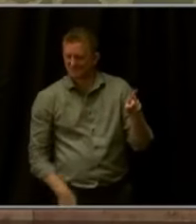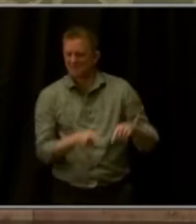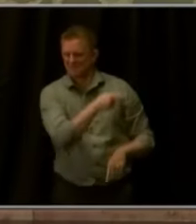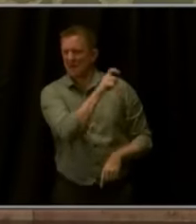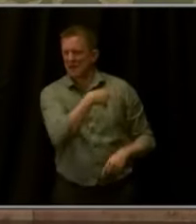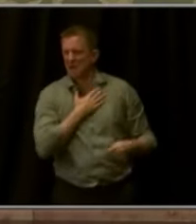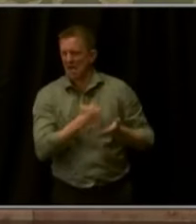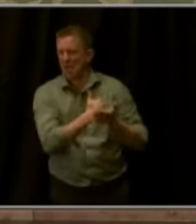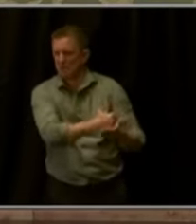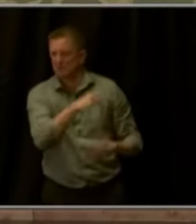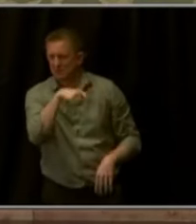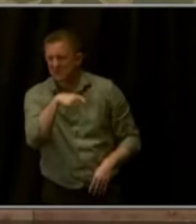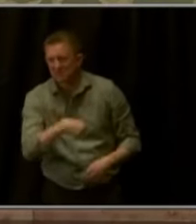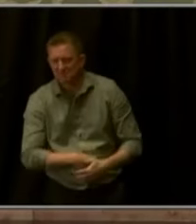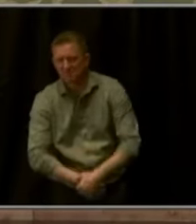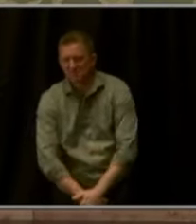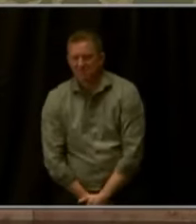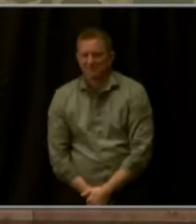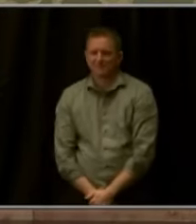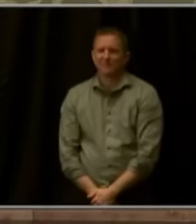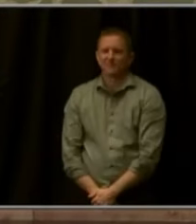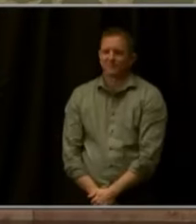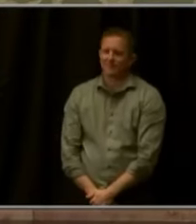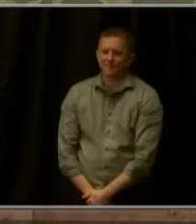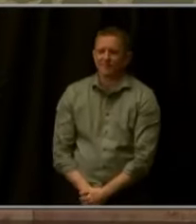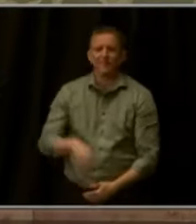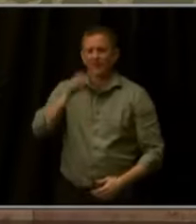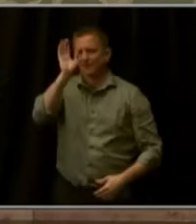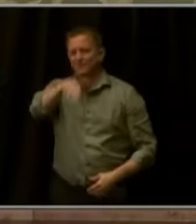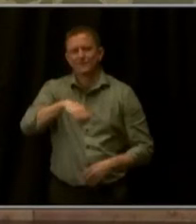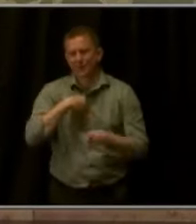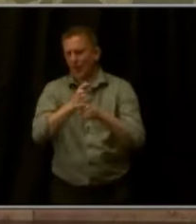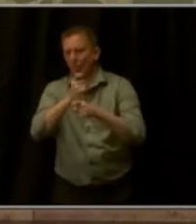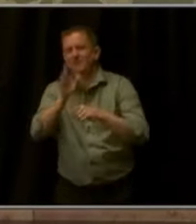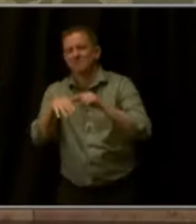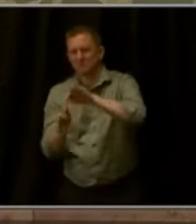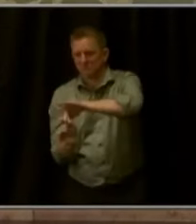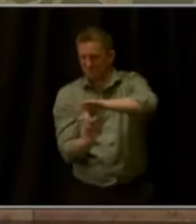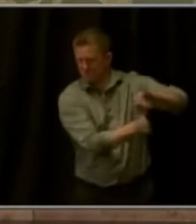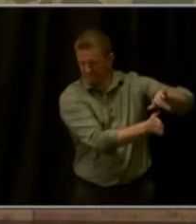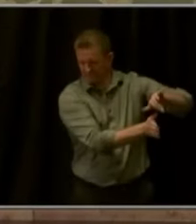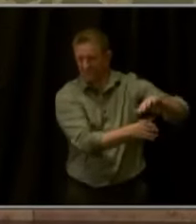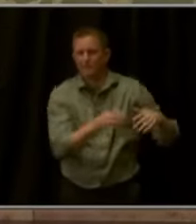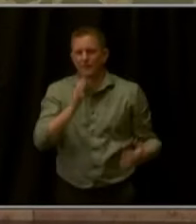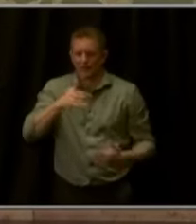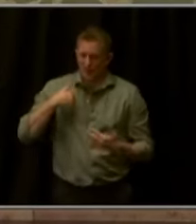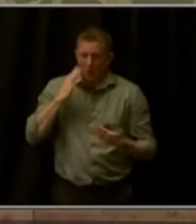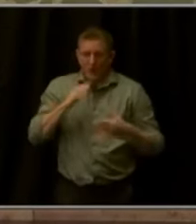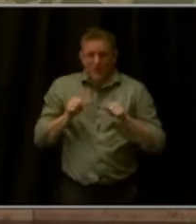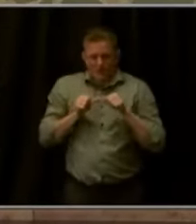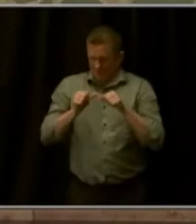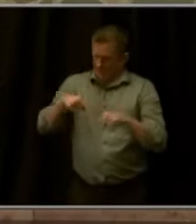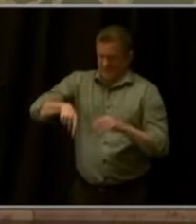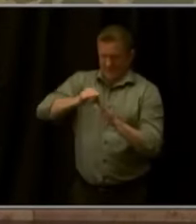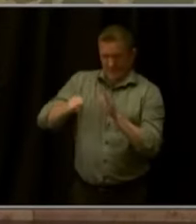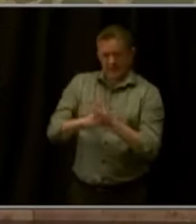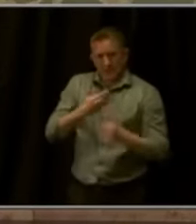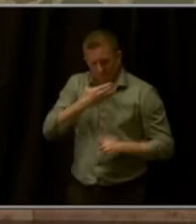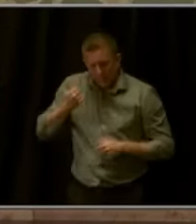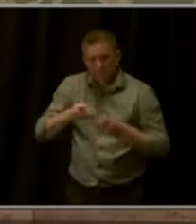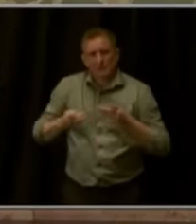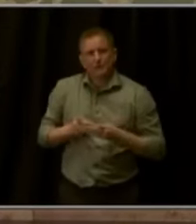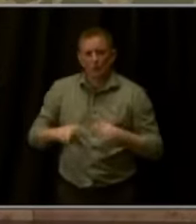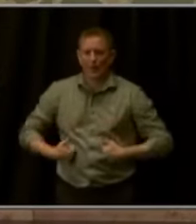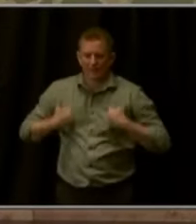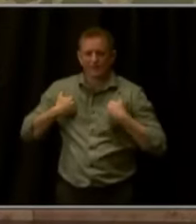All kidding aside, together, we can ensure that our state remains the very best place to live, to raise a family, to launch a business.